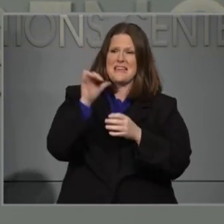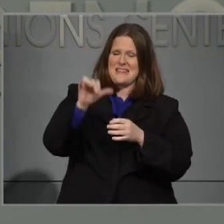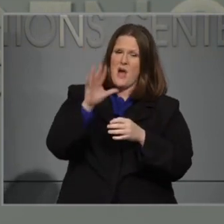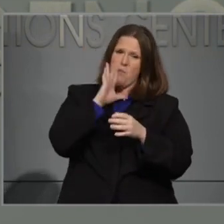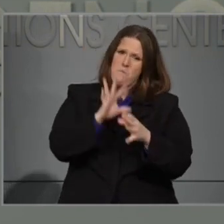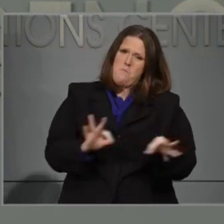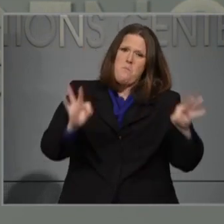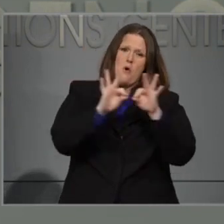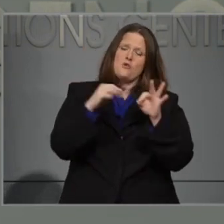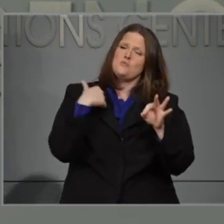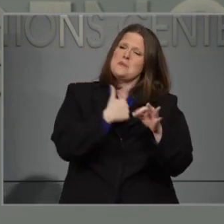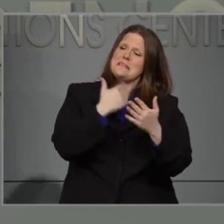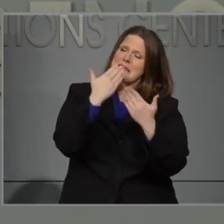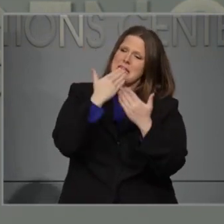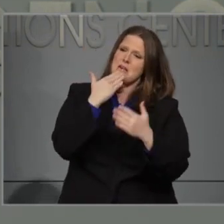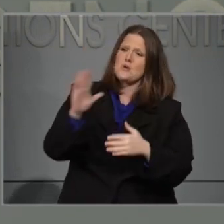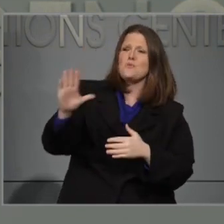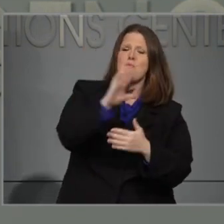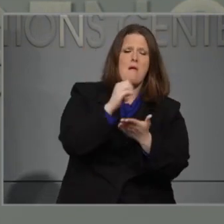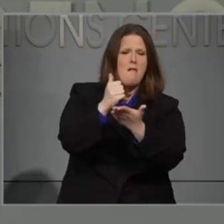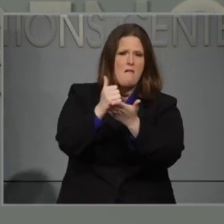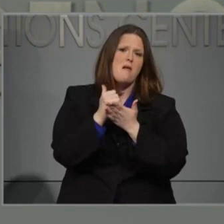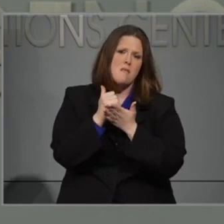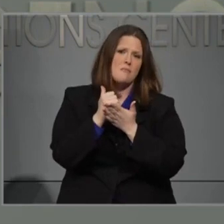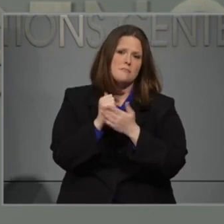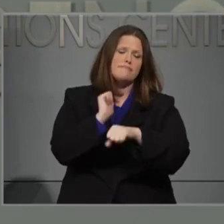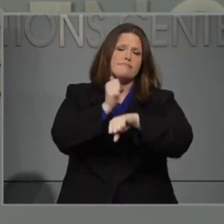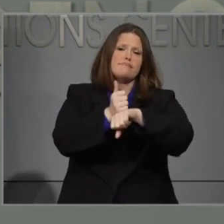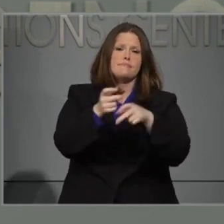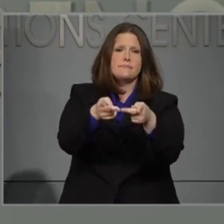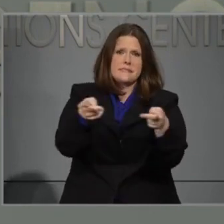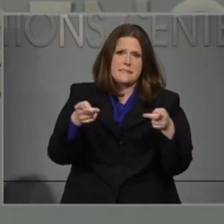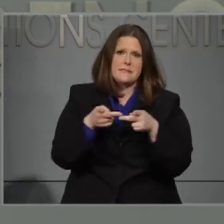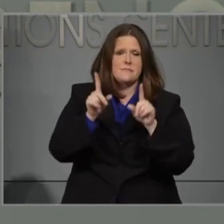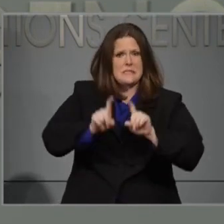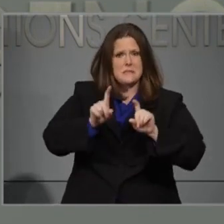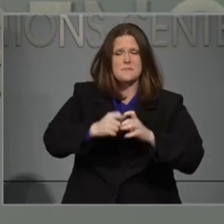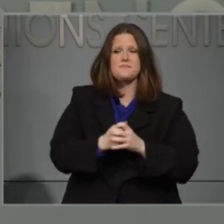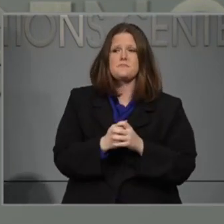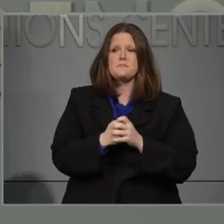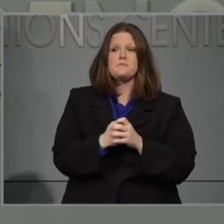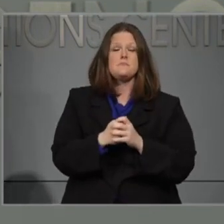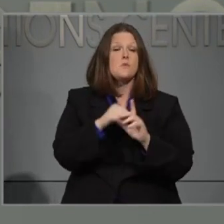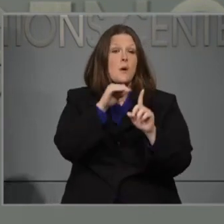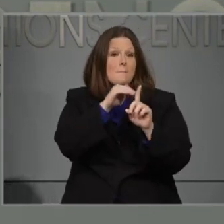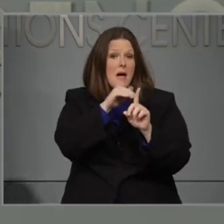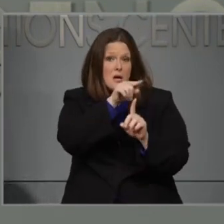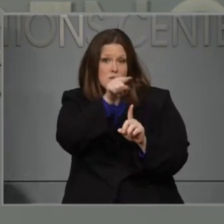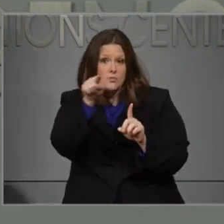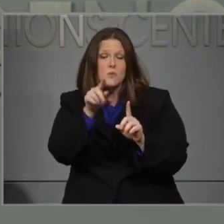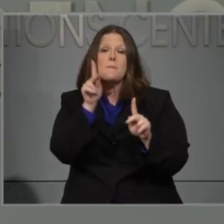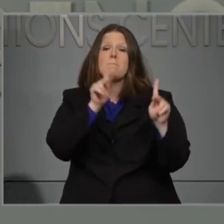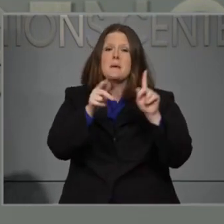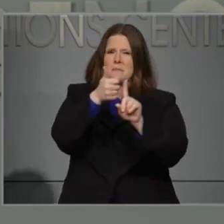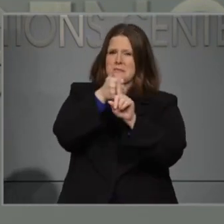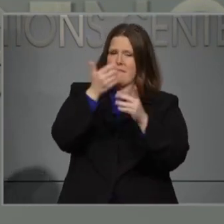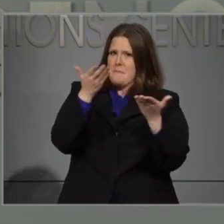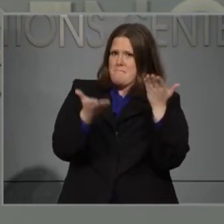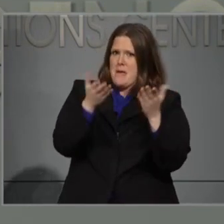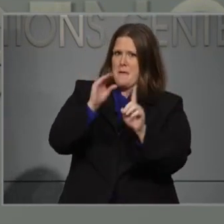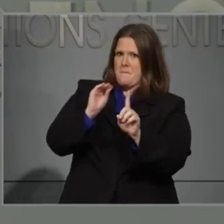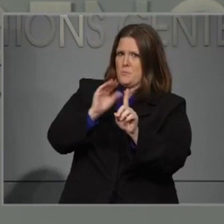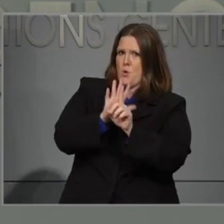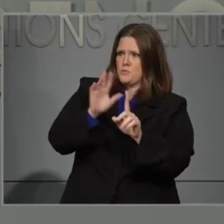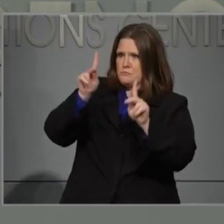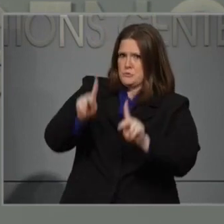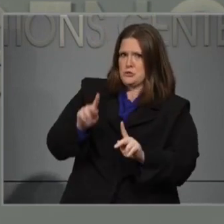strategy to help slow the spread of this virus. So, as a reminder, those who may have been exposed to COVID-19 but do not have symptoms,